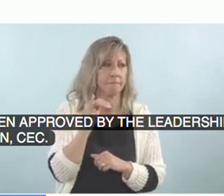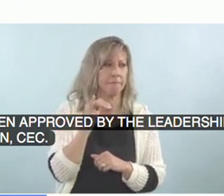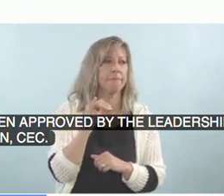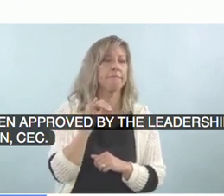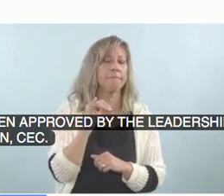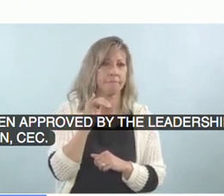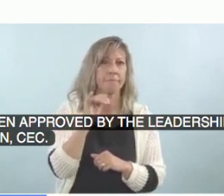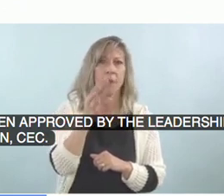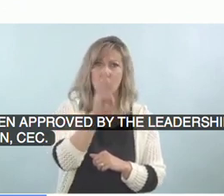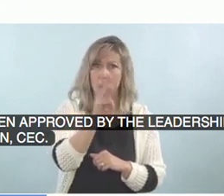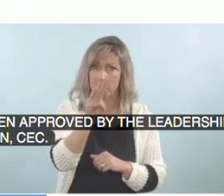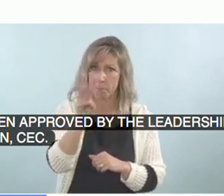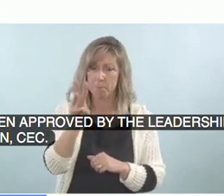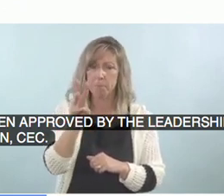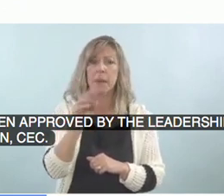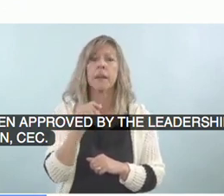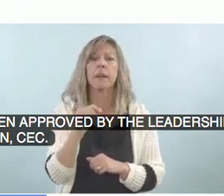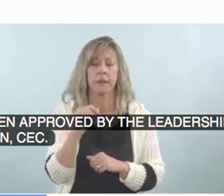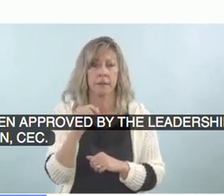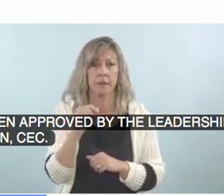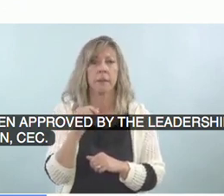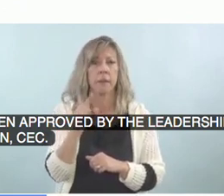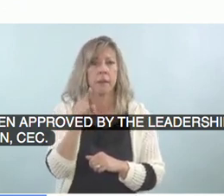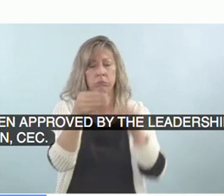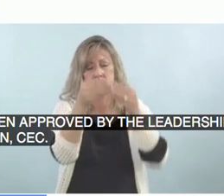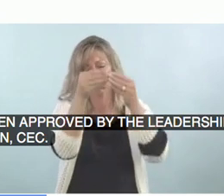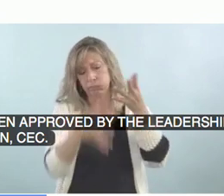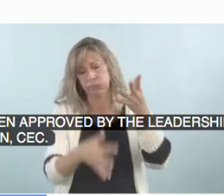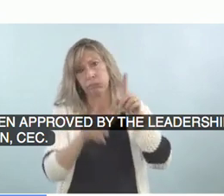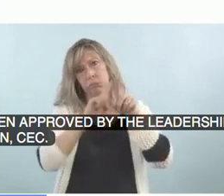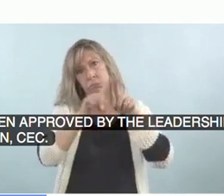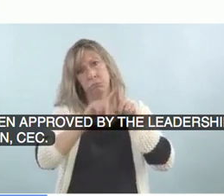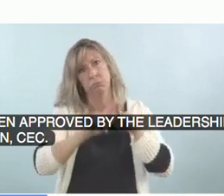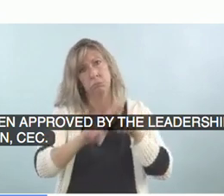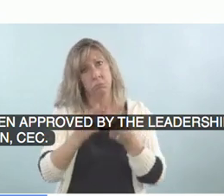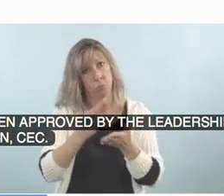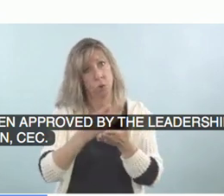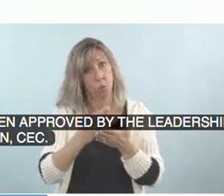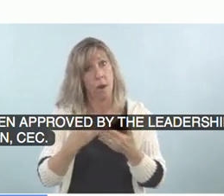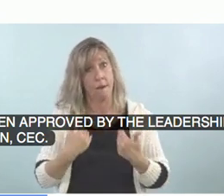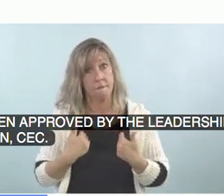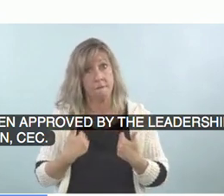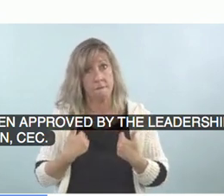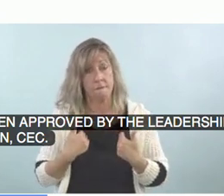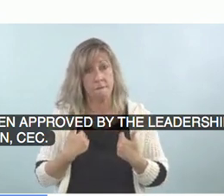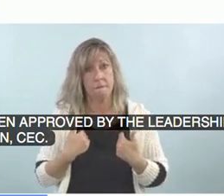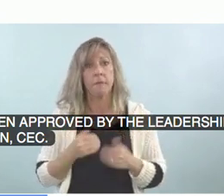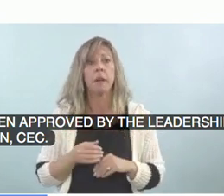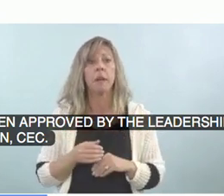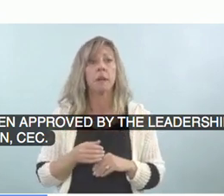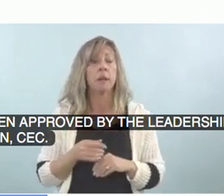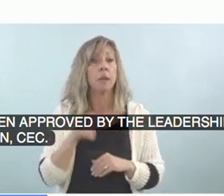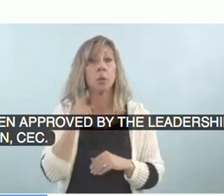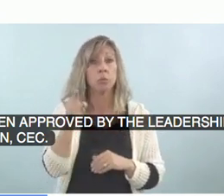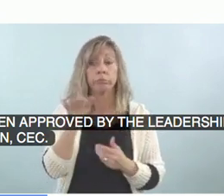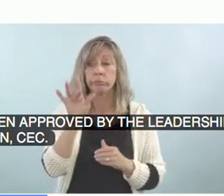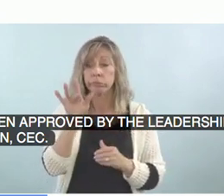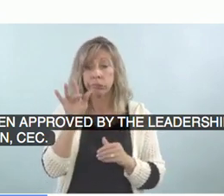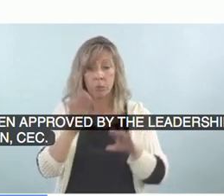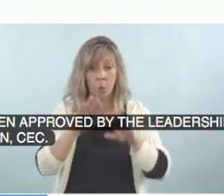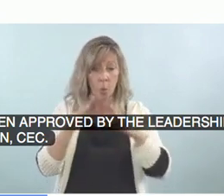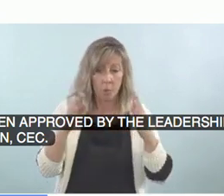.net on the website there, there's a whole list of resources there where you can go to and you can